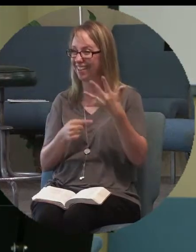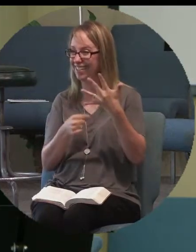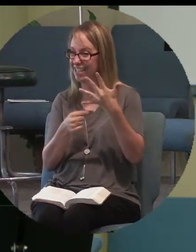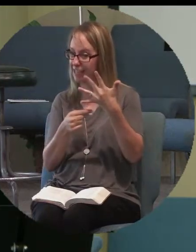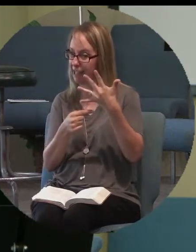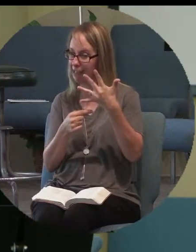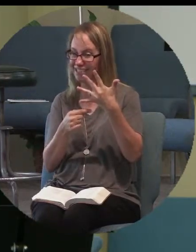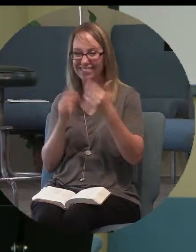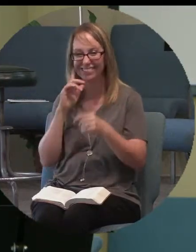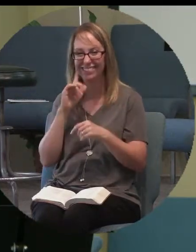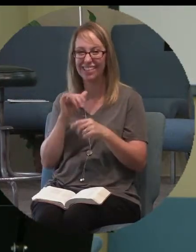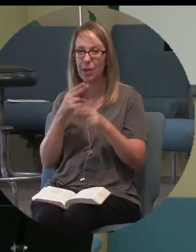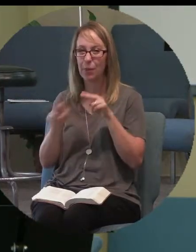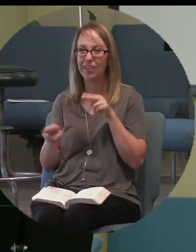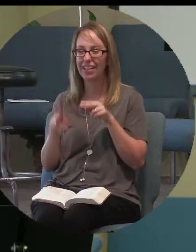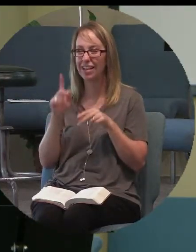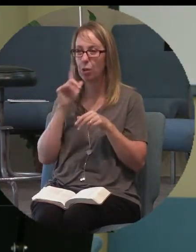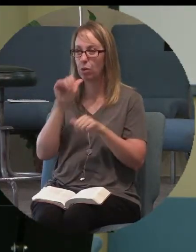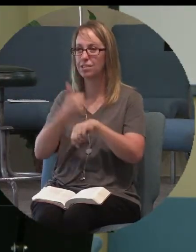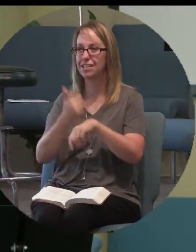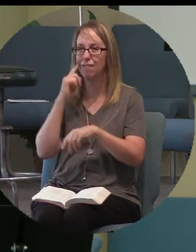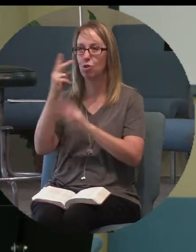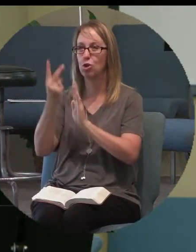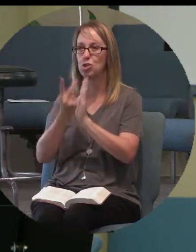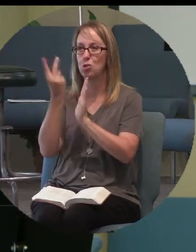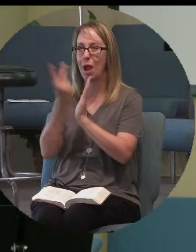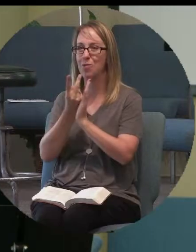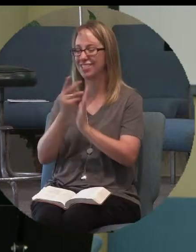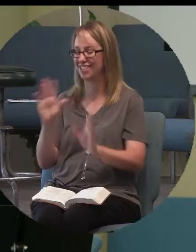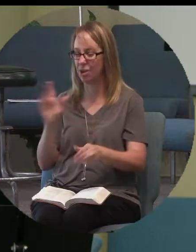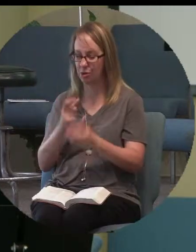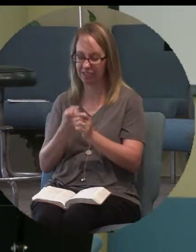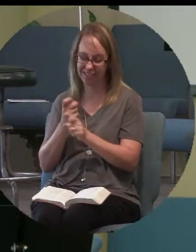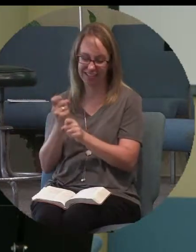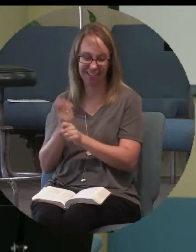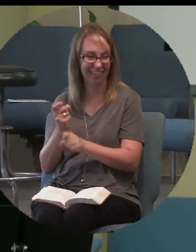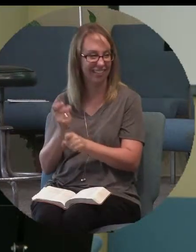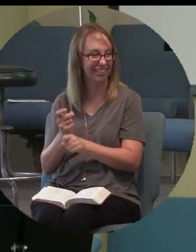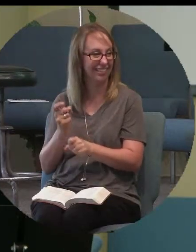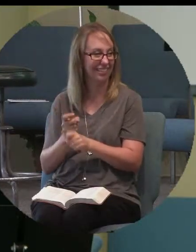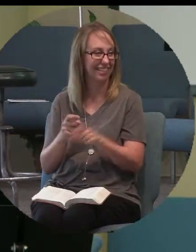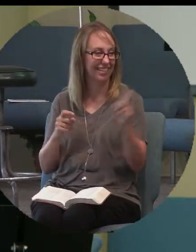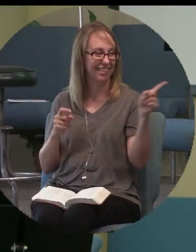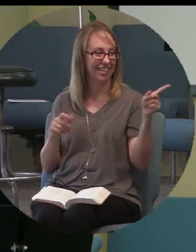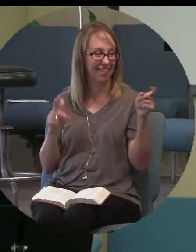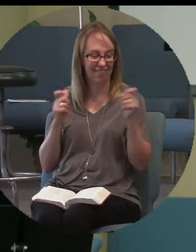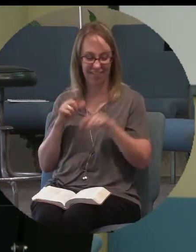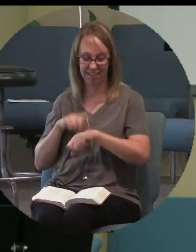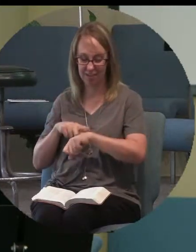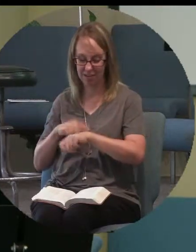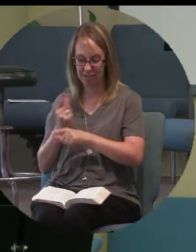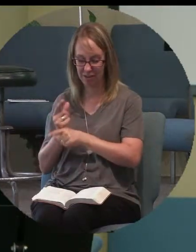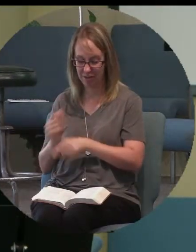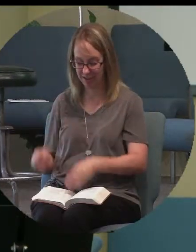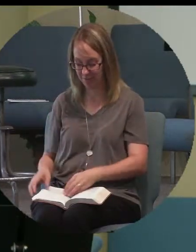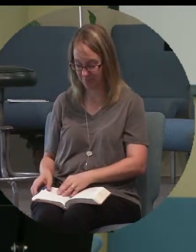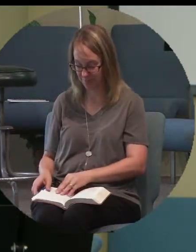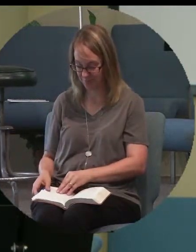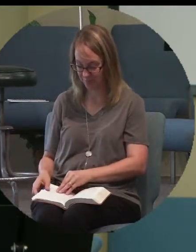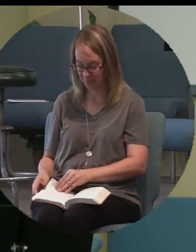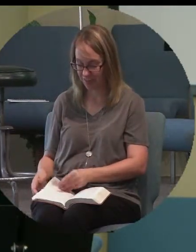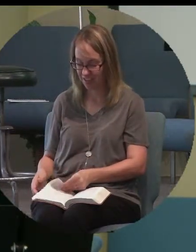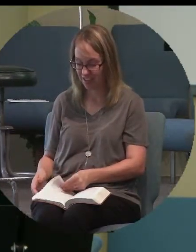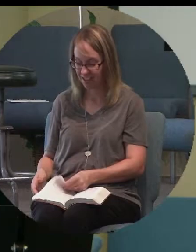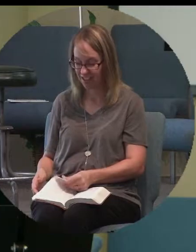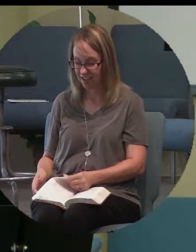for two hours. Kidding. This clock is fast. This clock is fast. But I